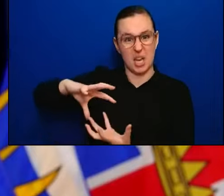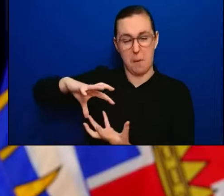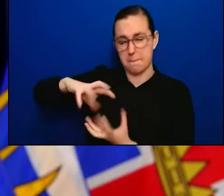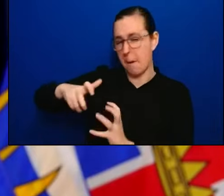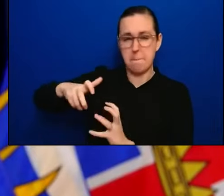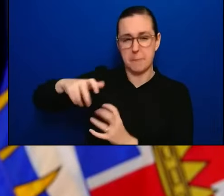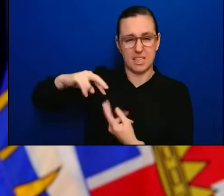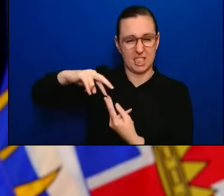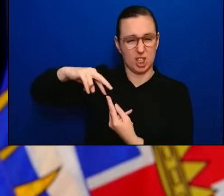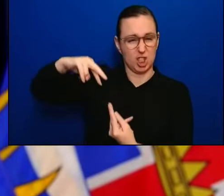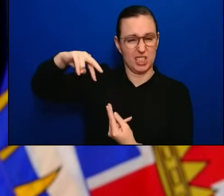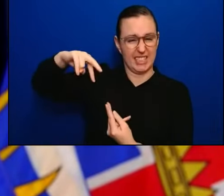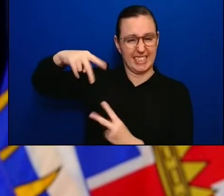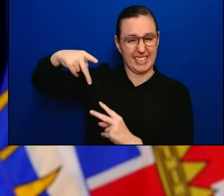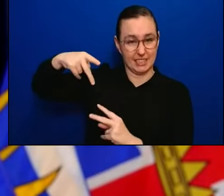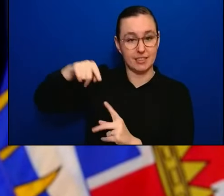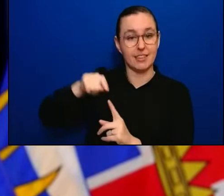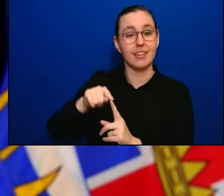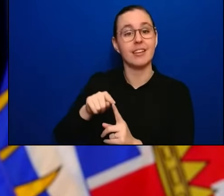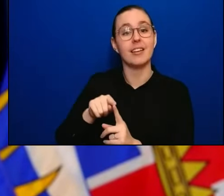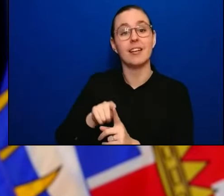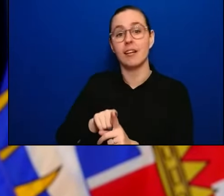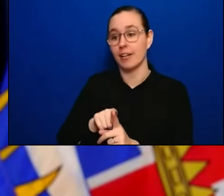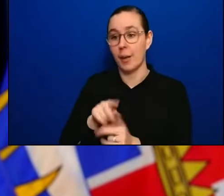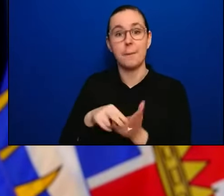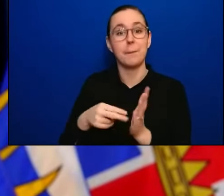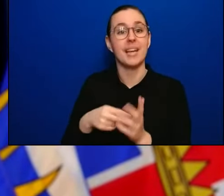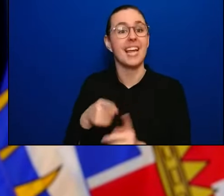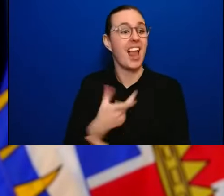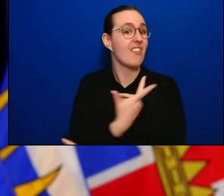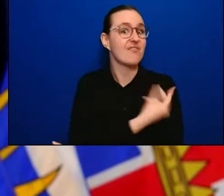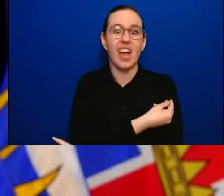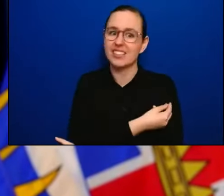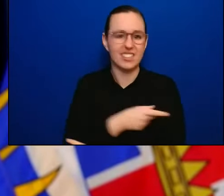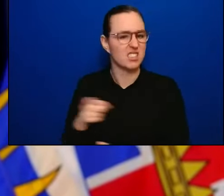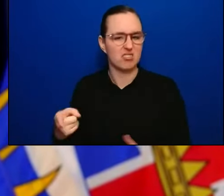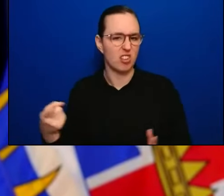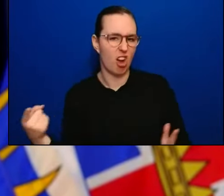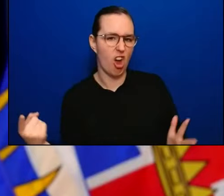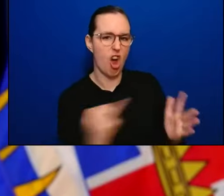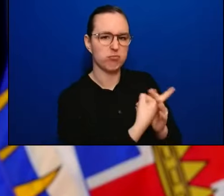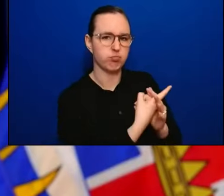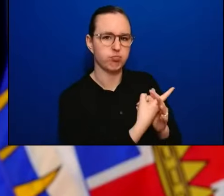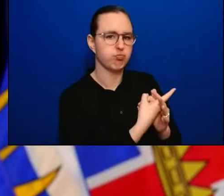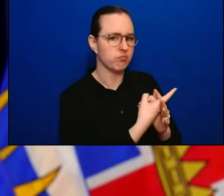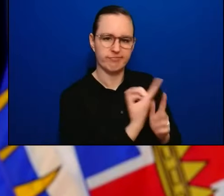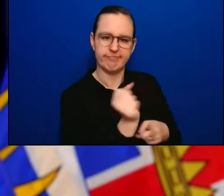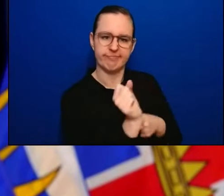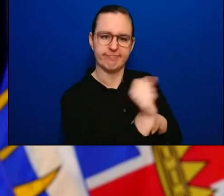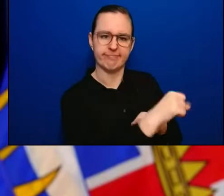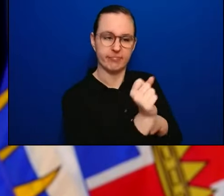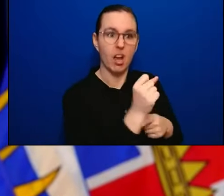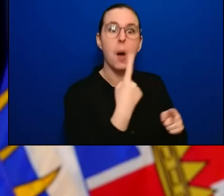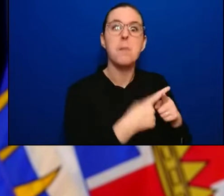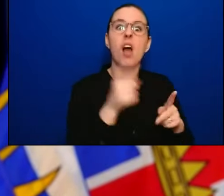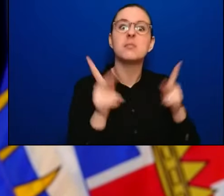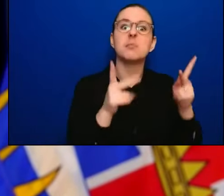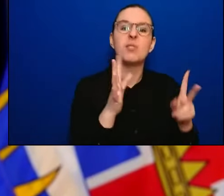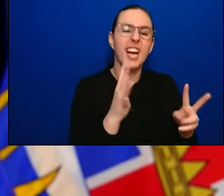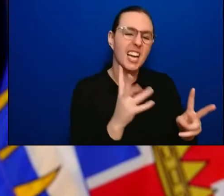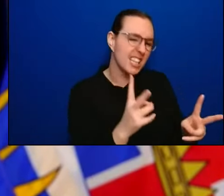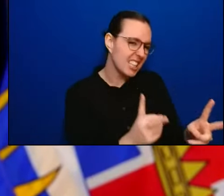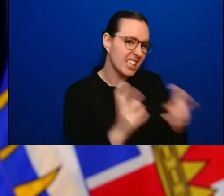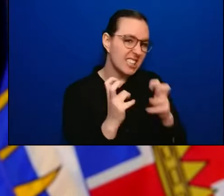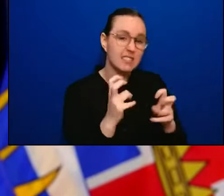protection and was causing more severe illness than Delta, for example. Then we would have to look at